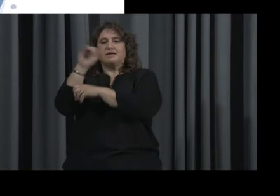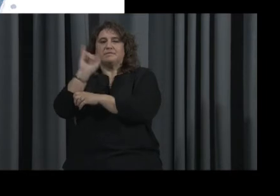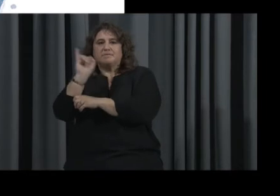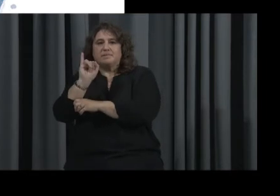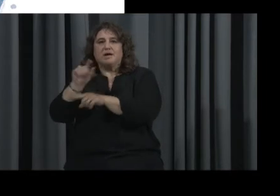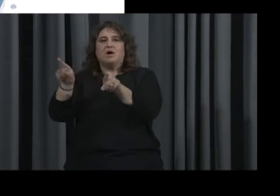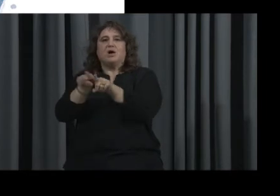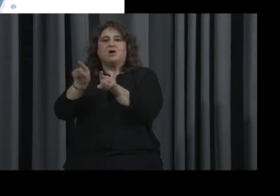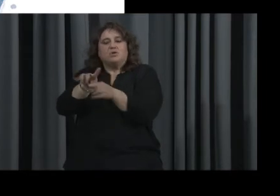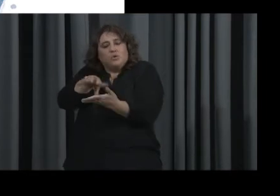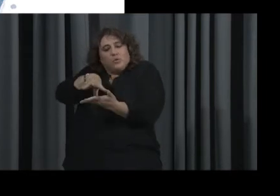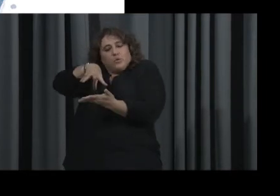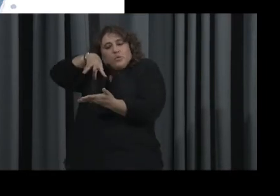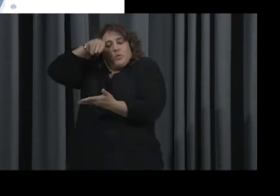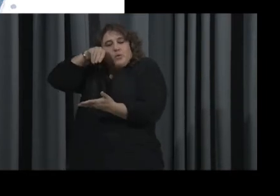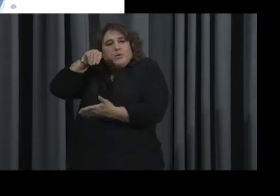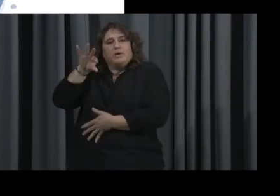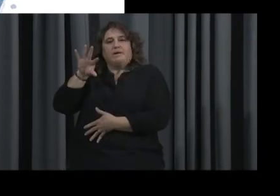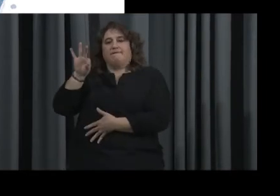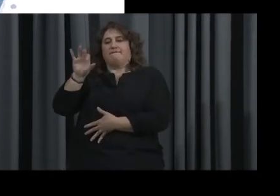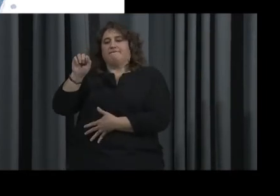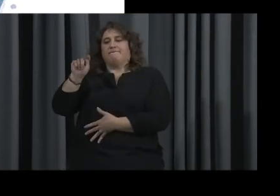some fat from our intestines.